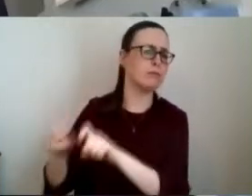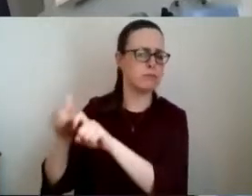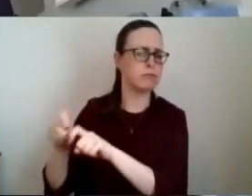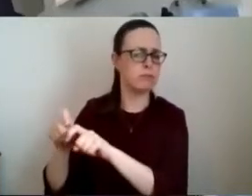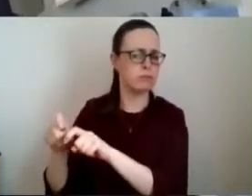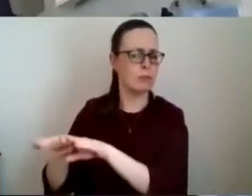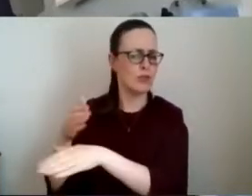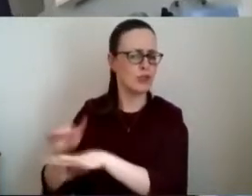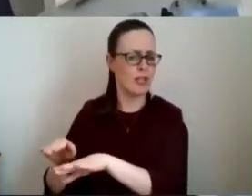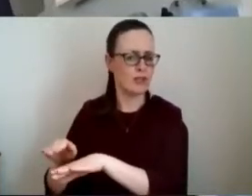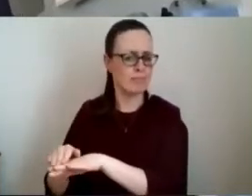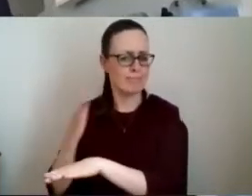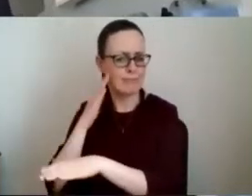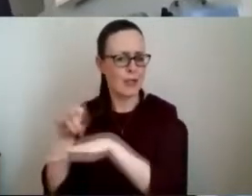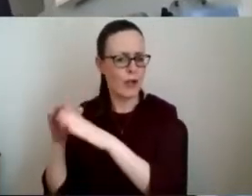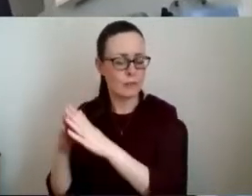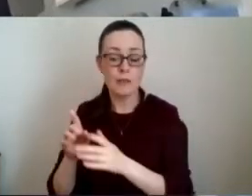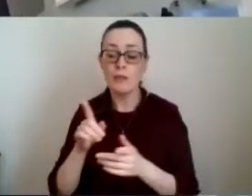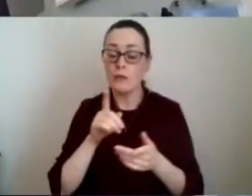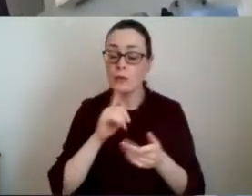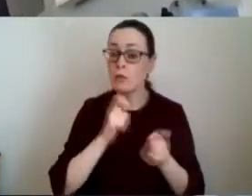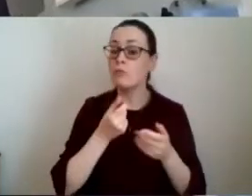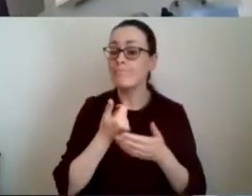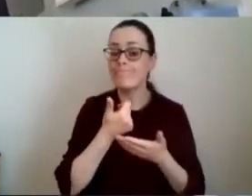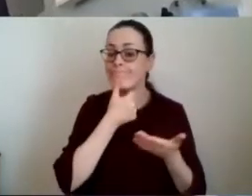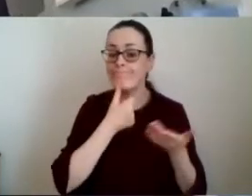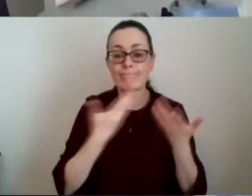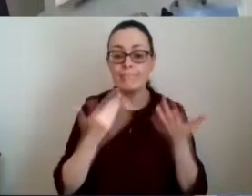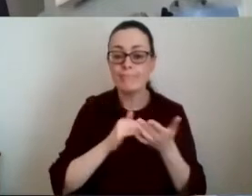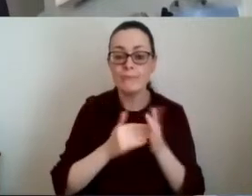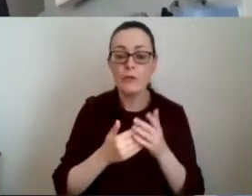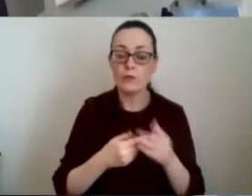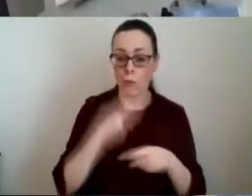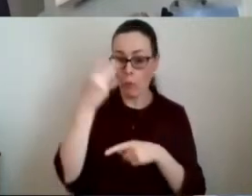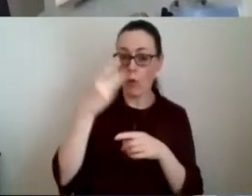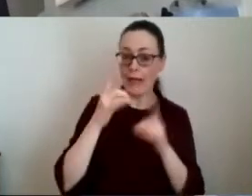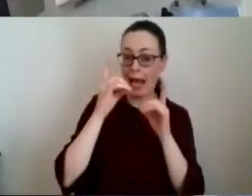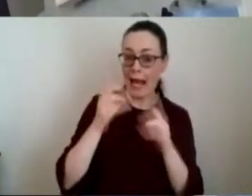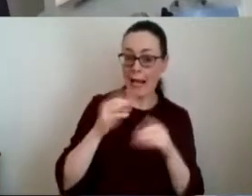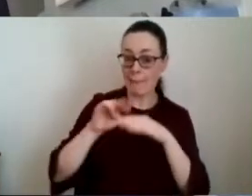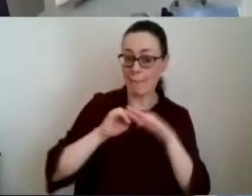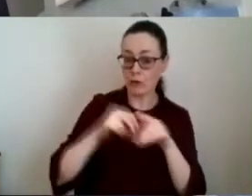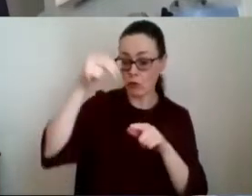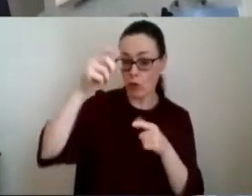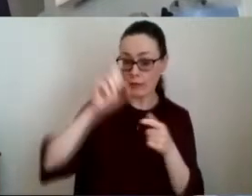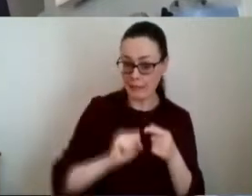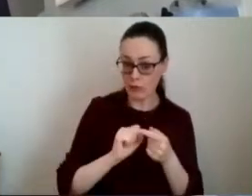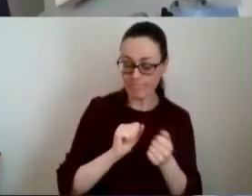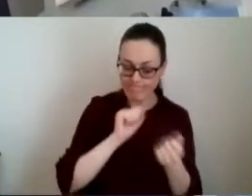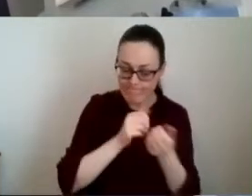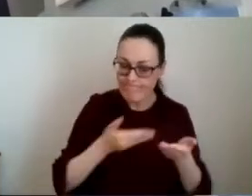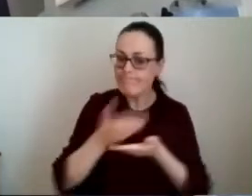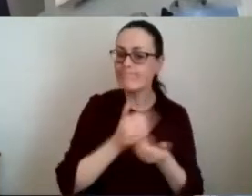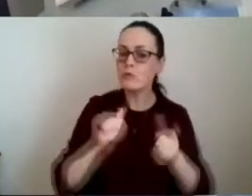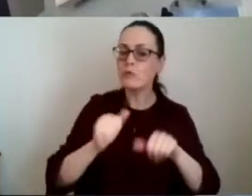a sustainable solution was required and the two health ministers on the island agreed to form a network with the